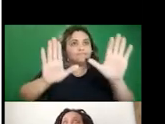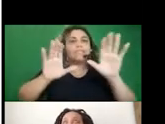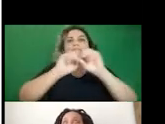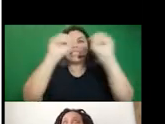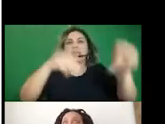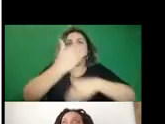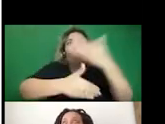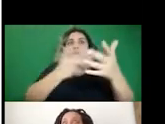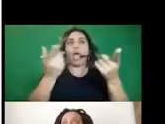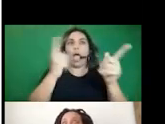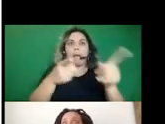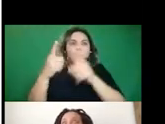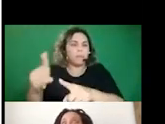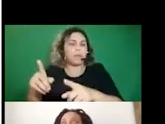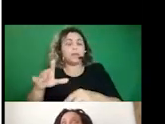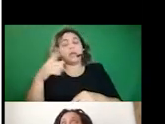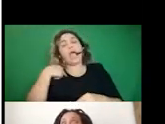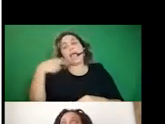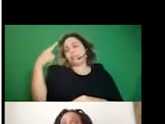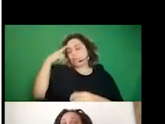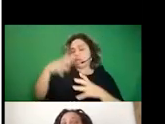about a lot about, um,